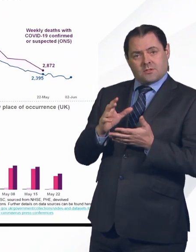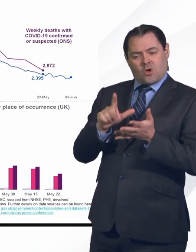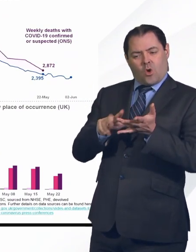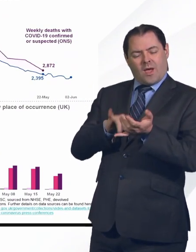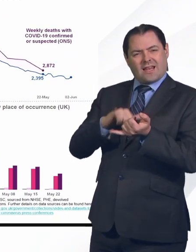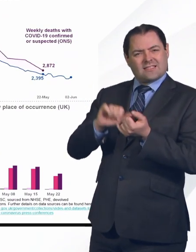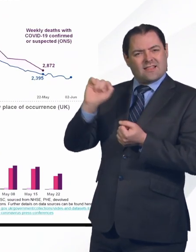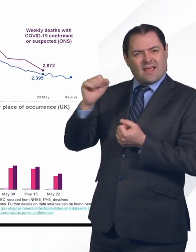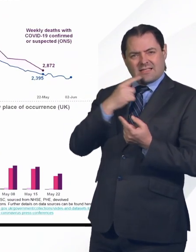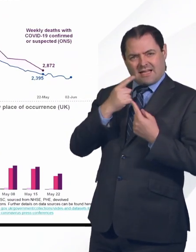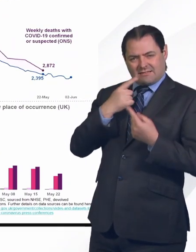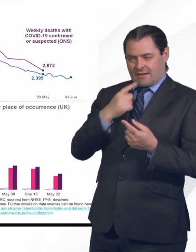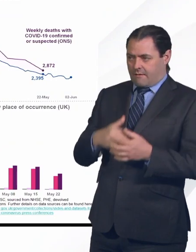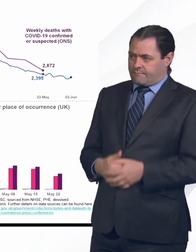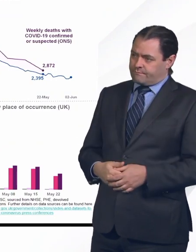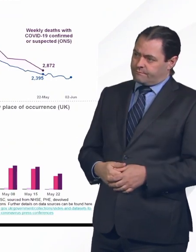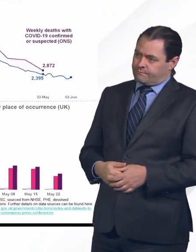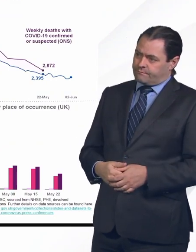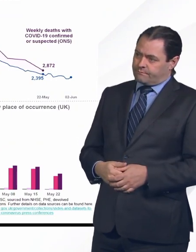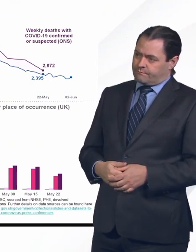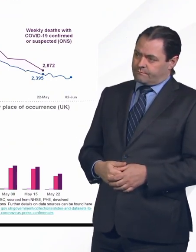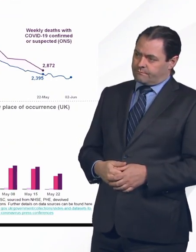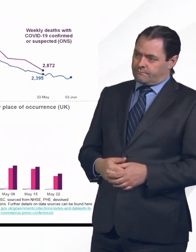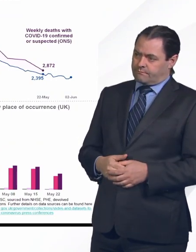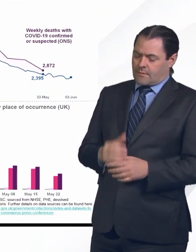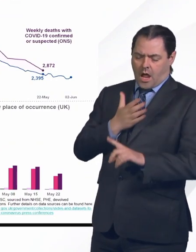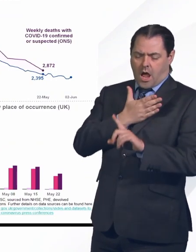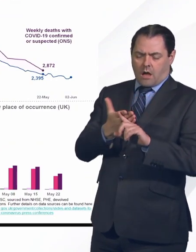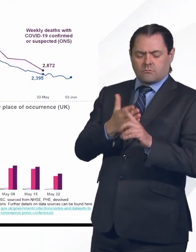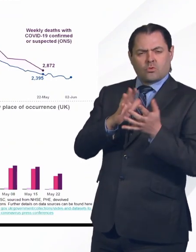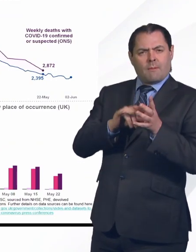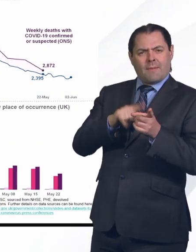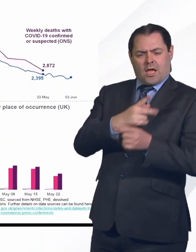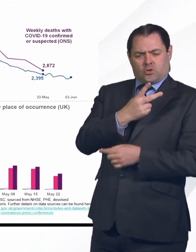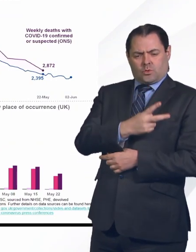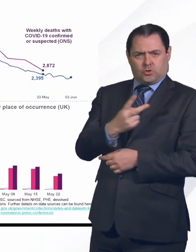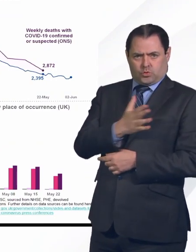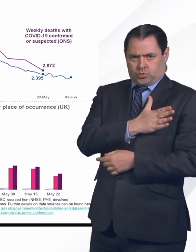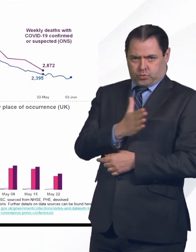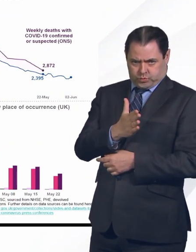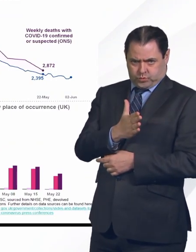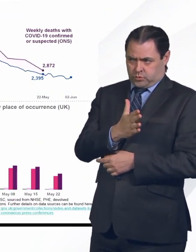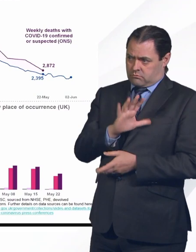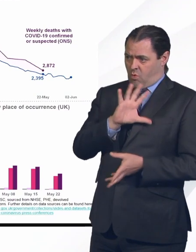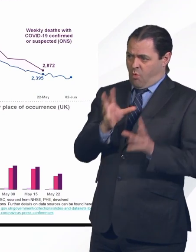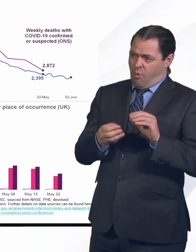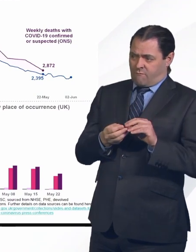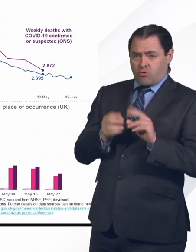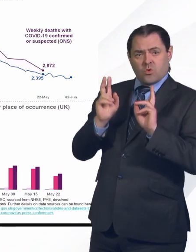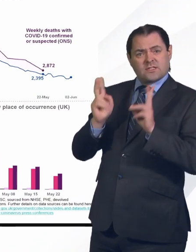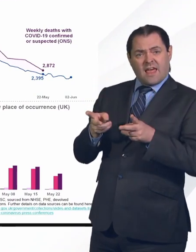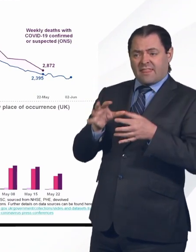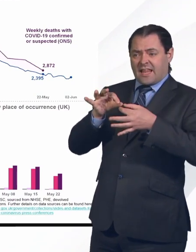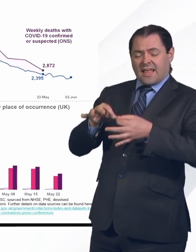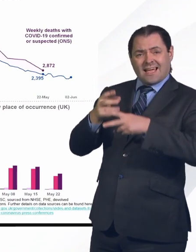of May 22nd, bringing the proportion overall of deaths in care homes